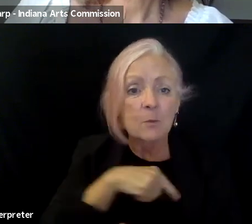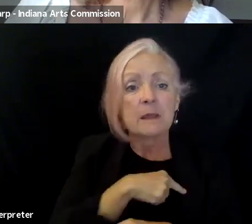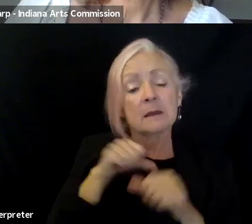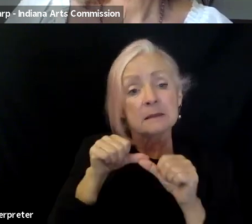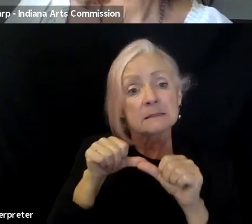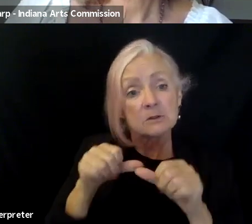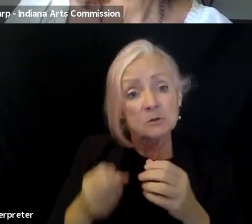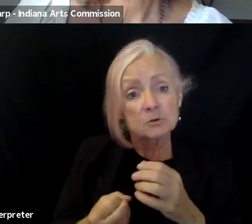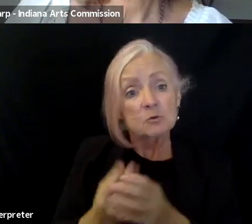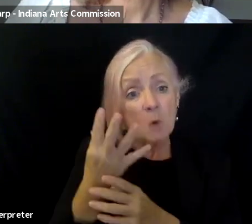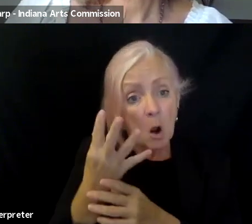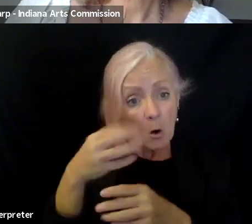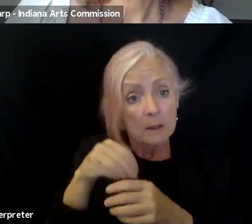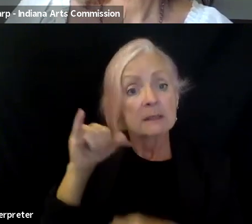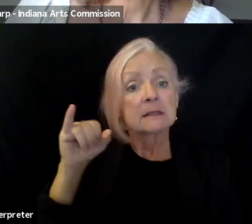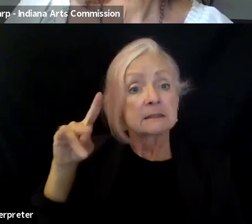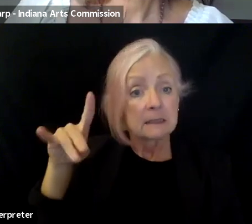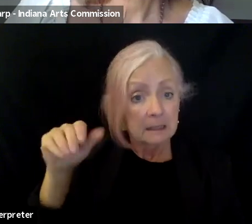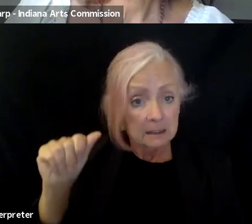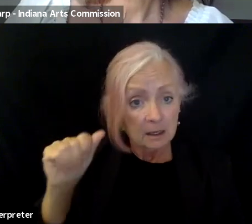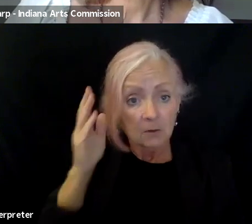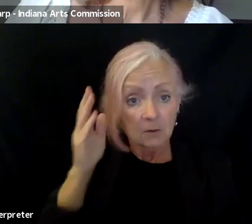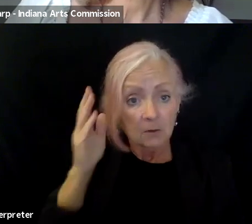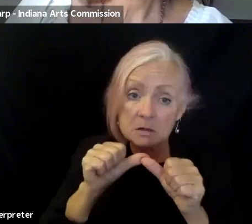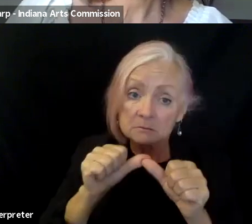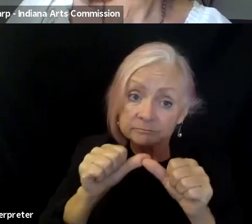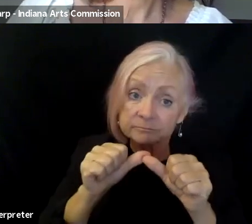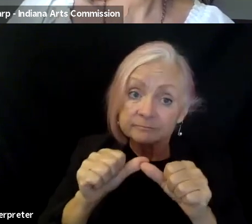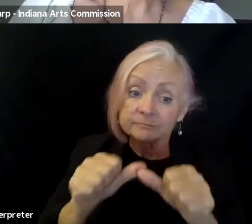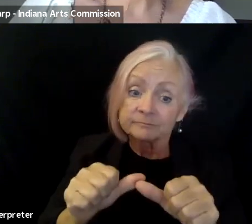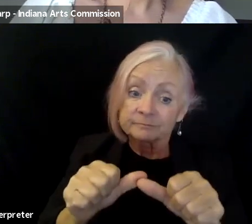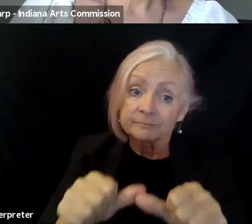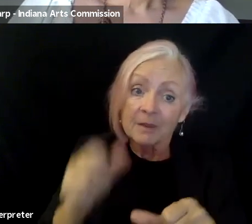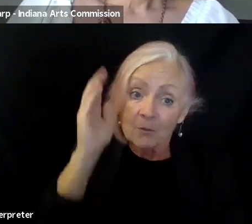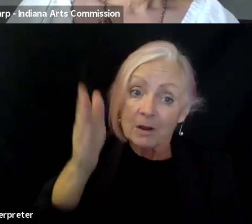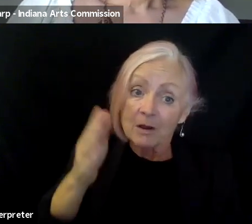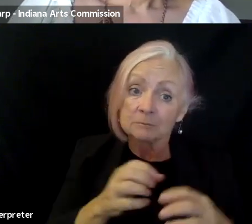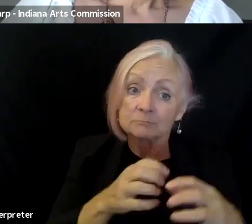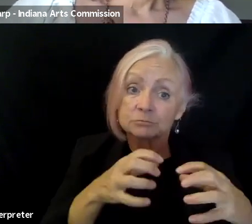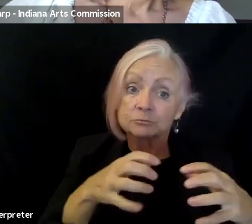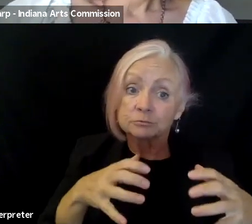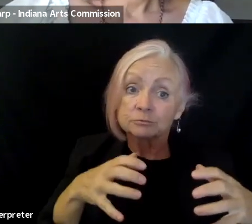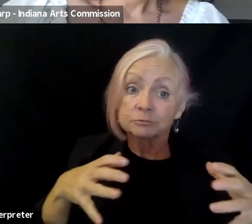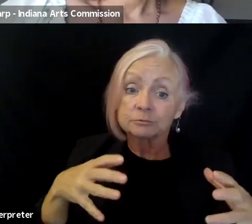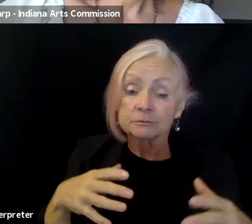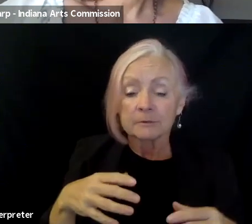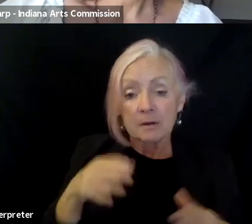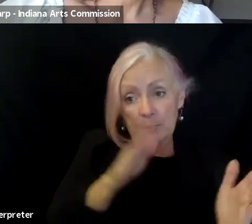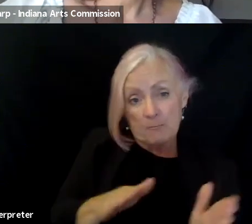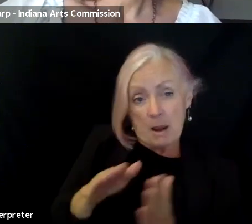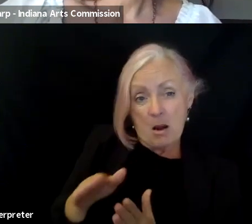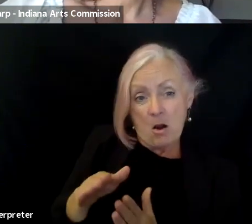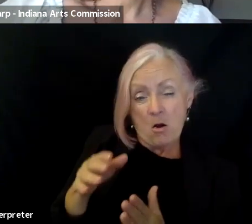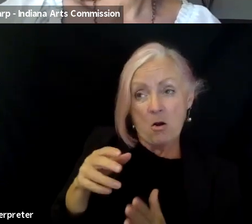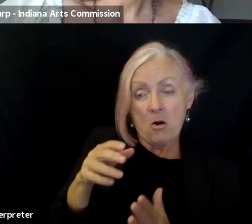this, uh, is not going to change. So, um, I think, you know, preparing, you know, looking into your